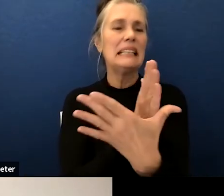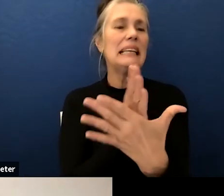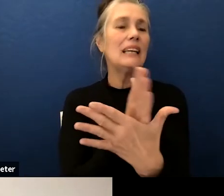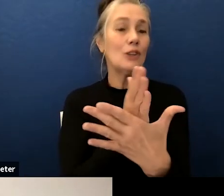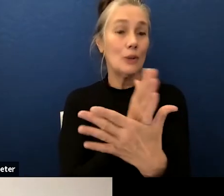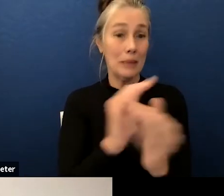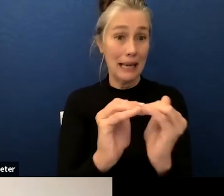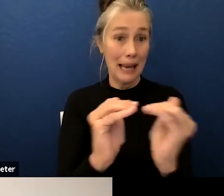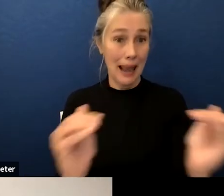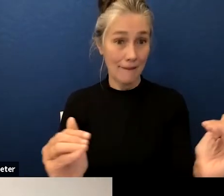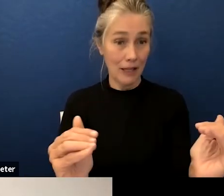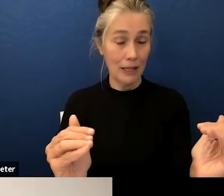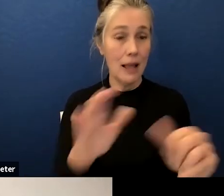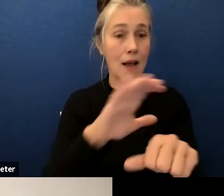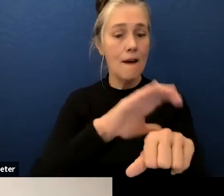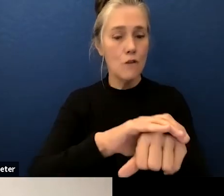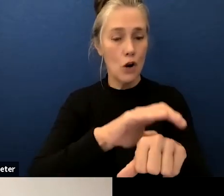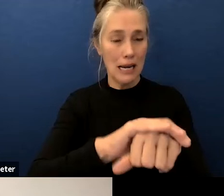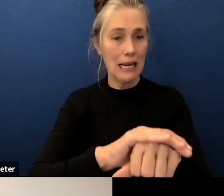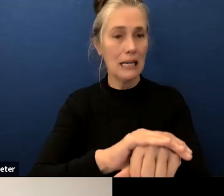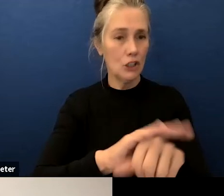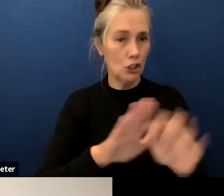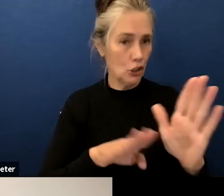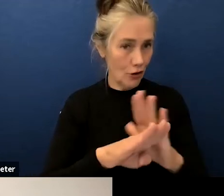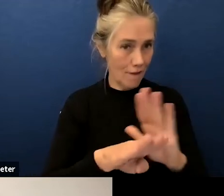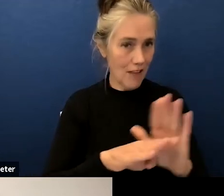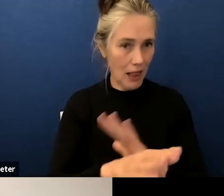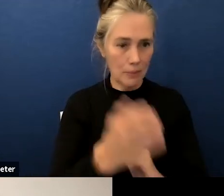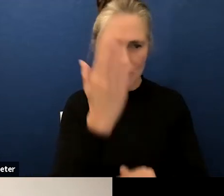of english language development